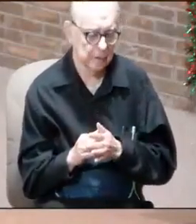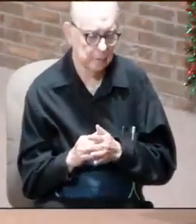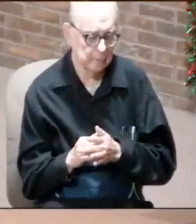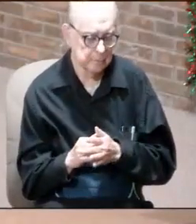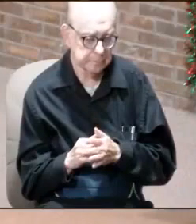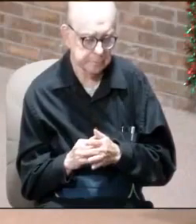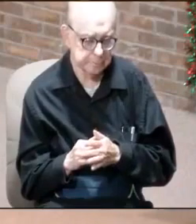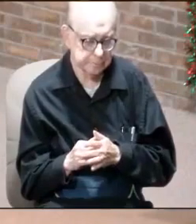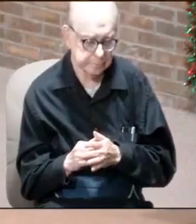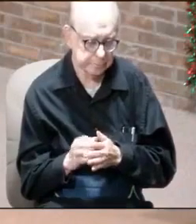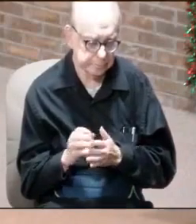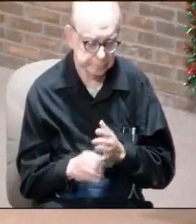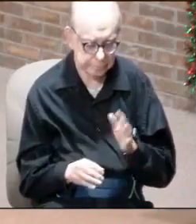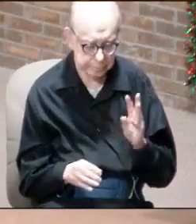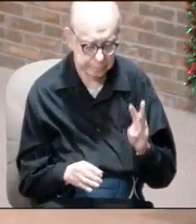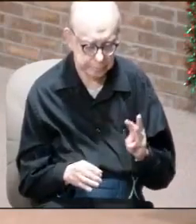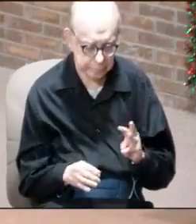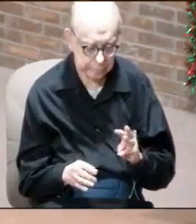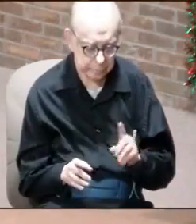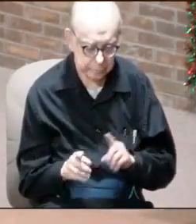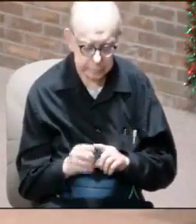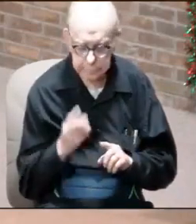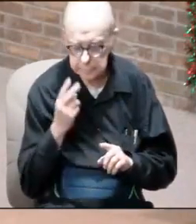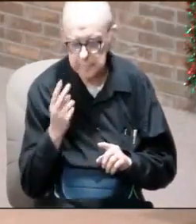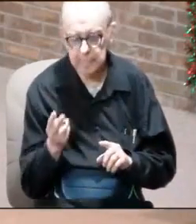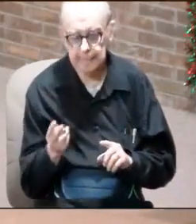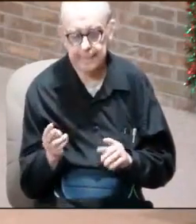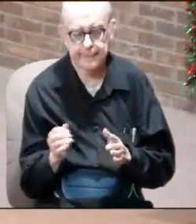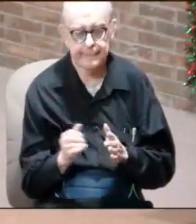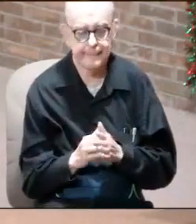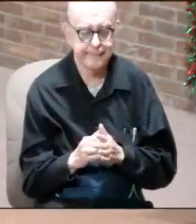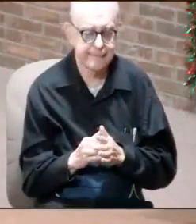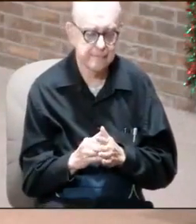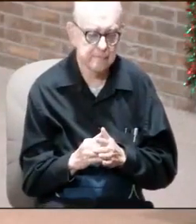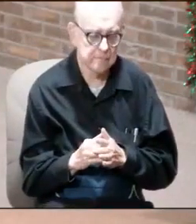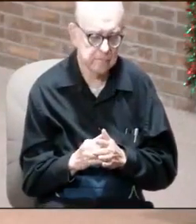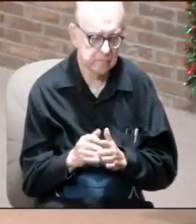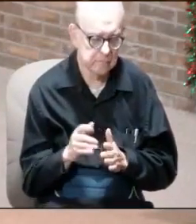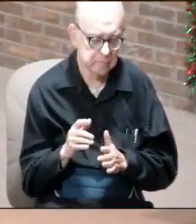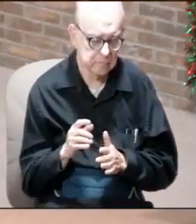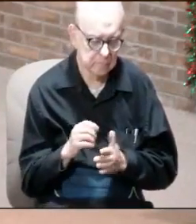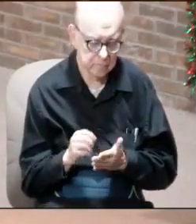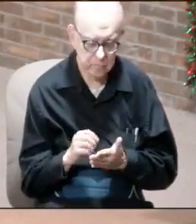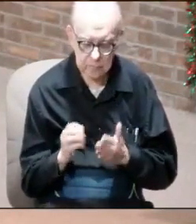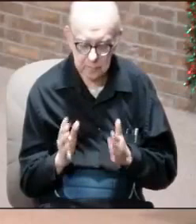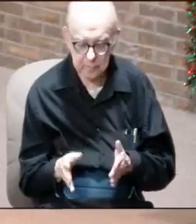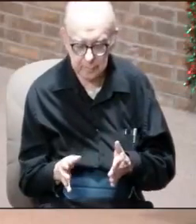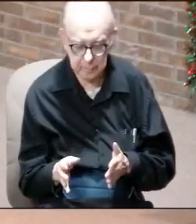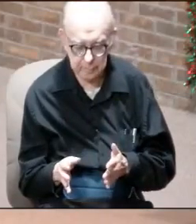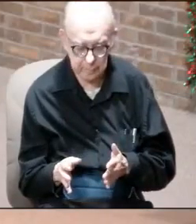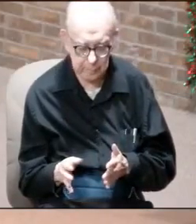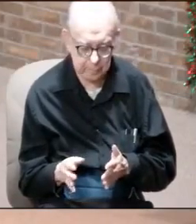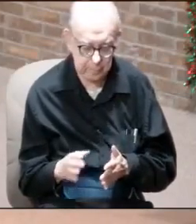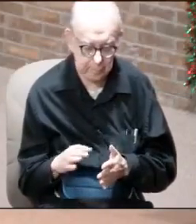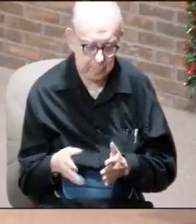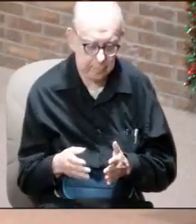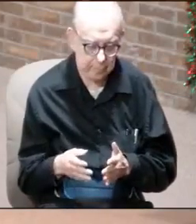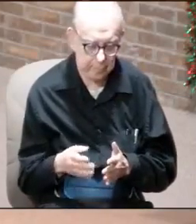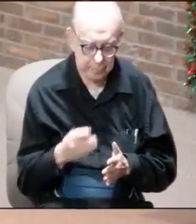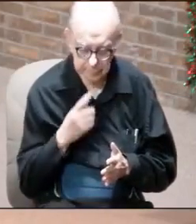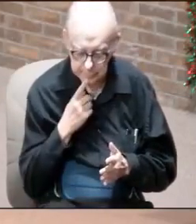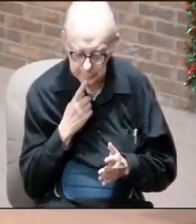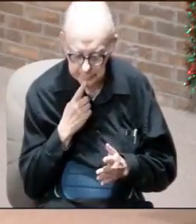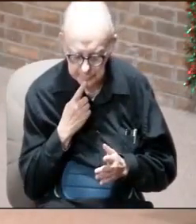chapter 6, you also see that the rider there in the introduction is